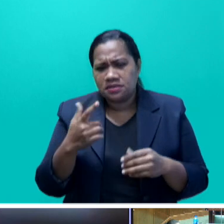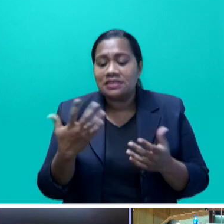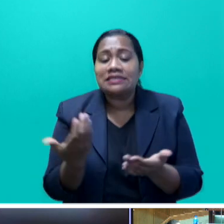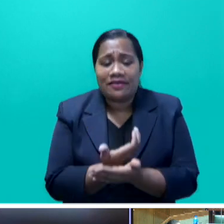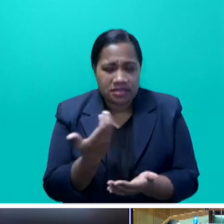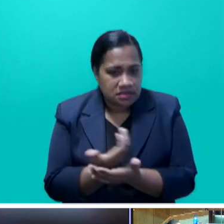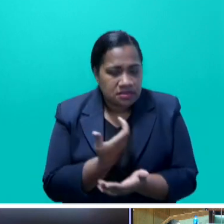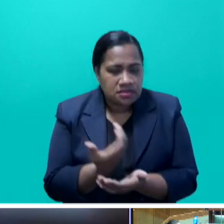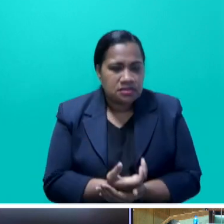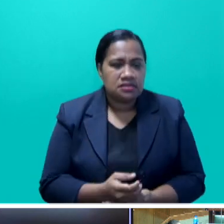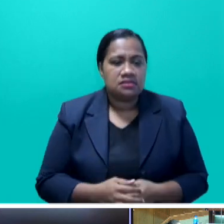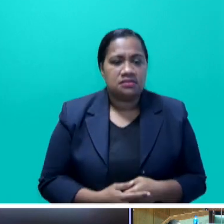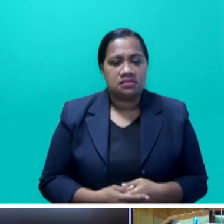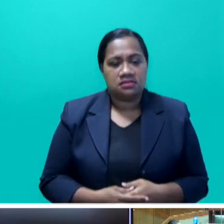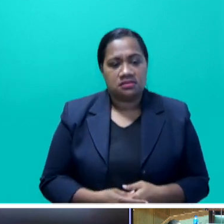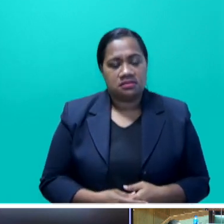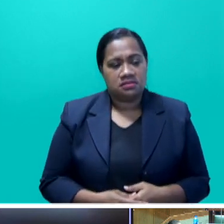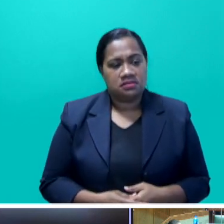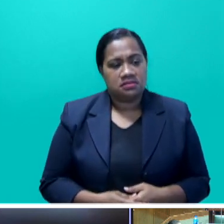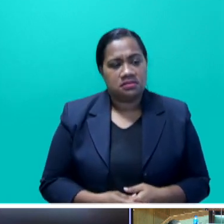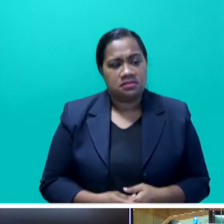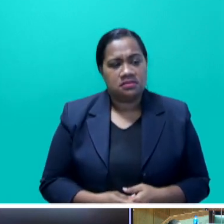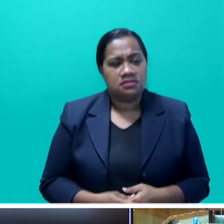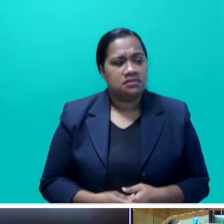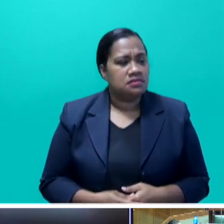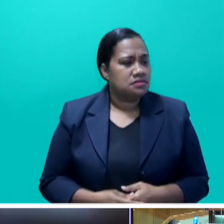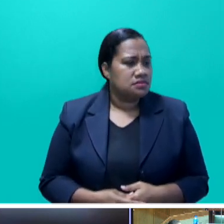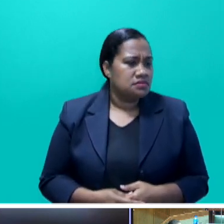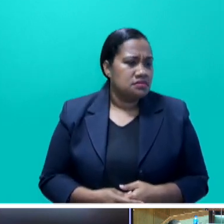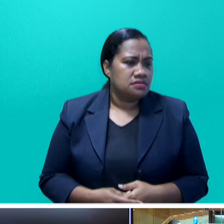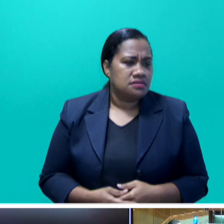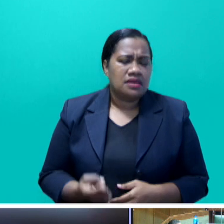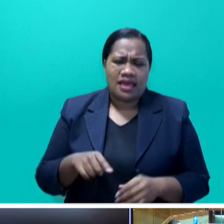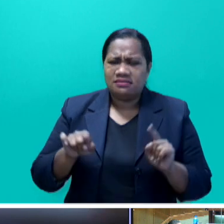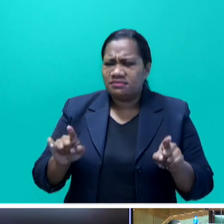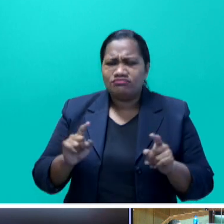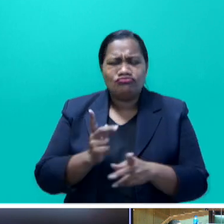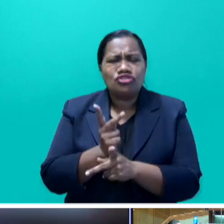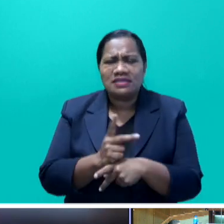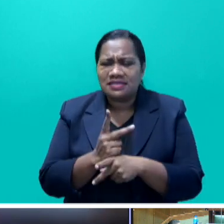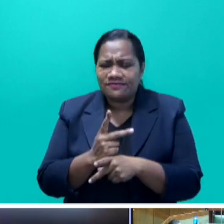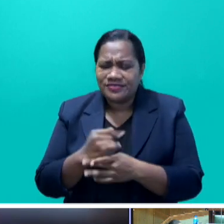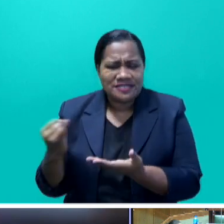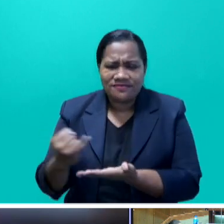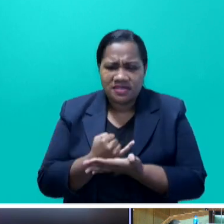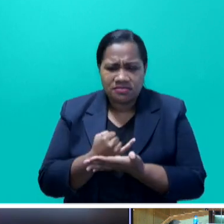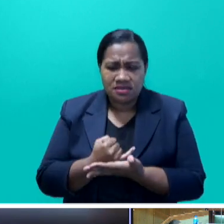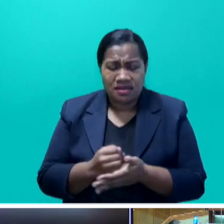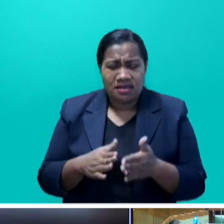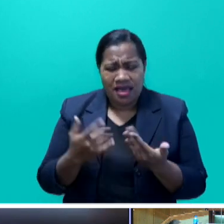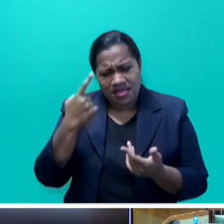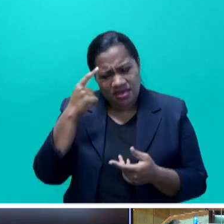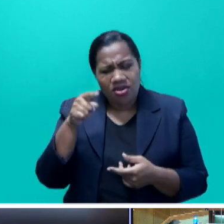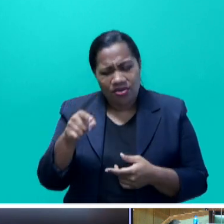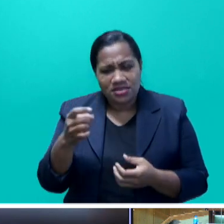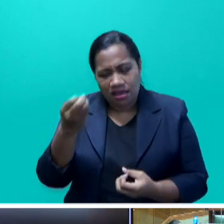and stifled productive investment. I guess she got the message. Maybe someone